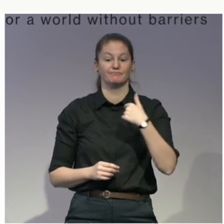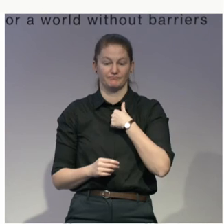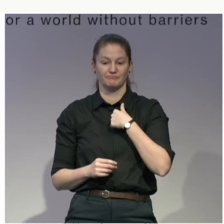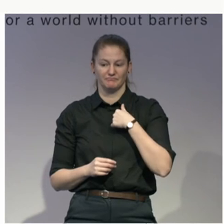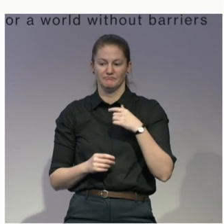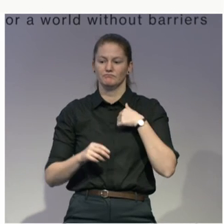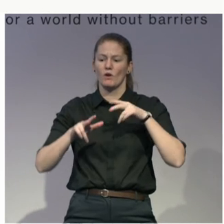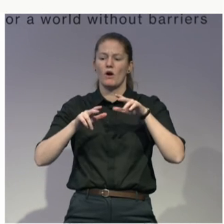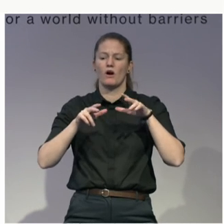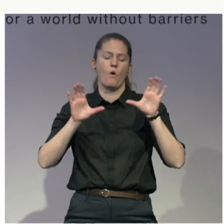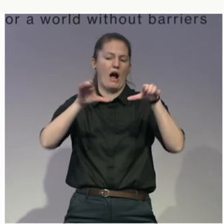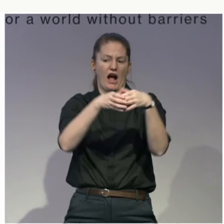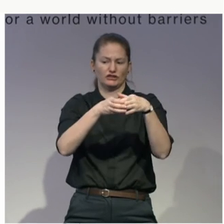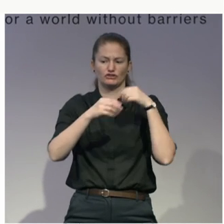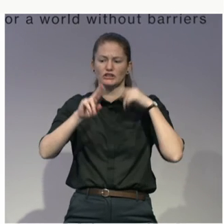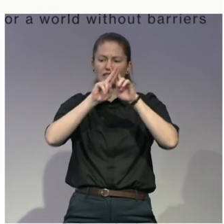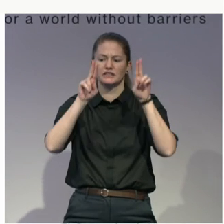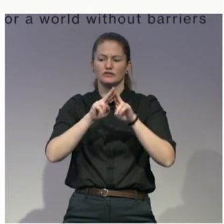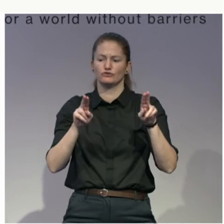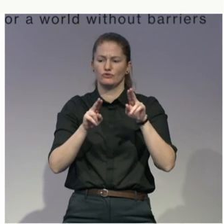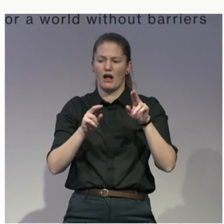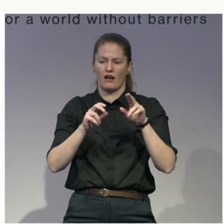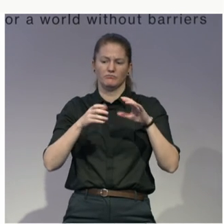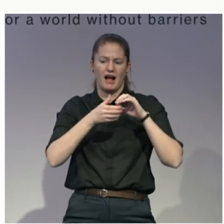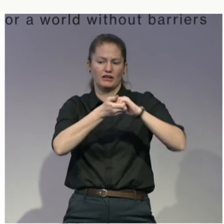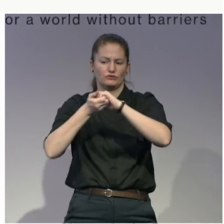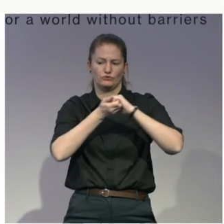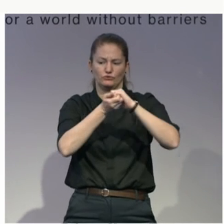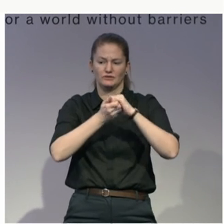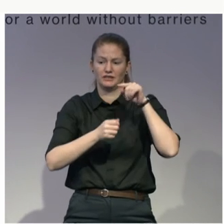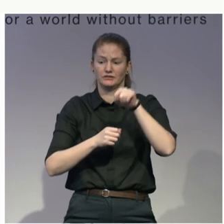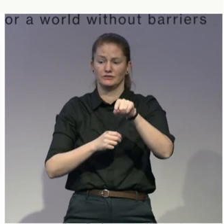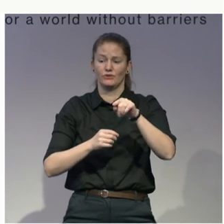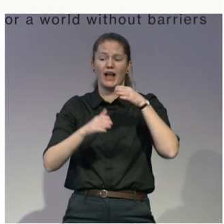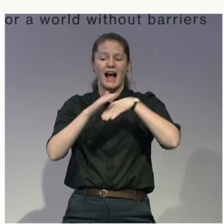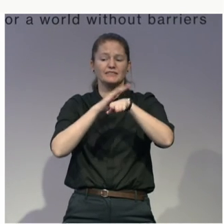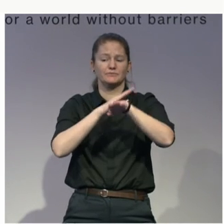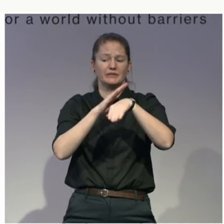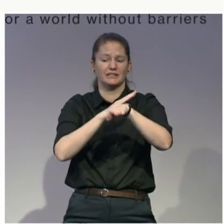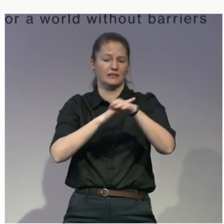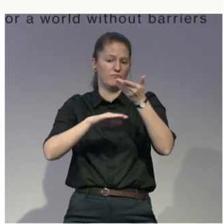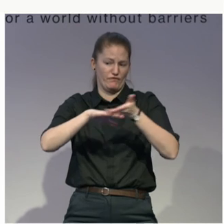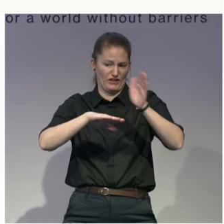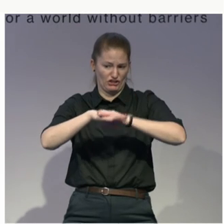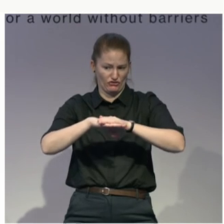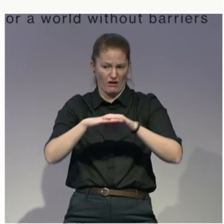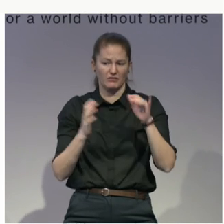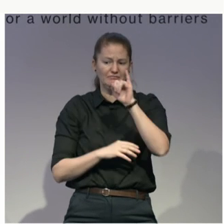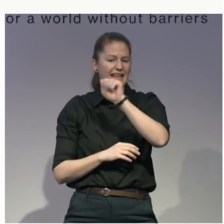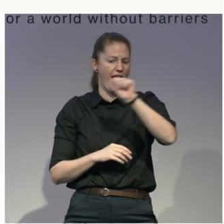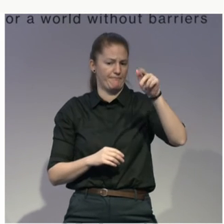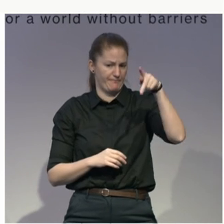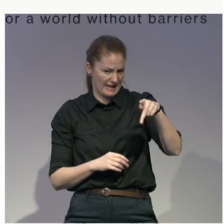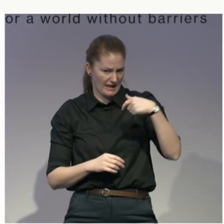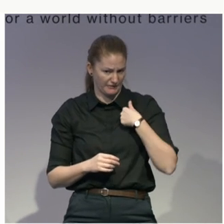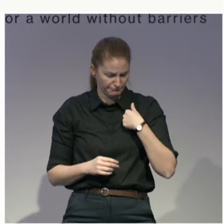We've got great panelists. We're going to start off the structure. We're going to do some brief introductions. We're going to ask name and organizations to